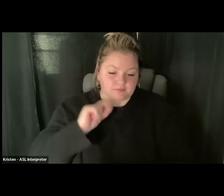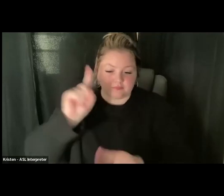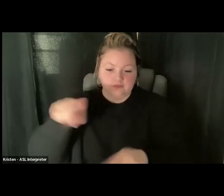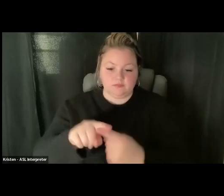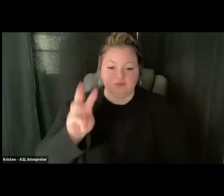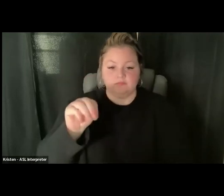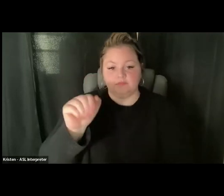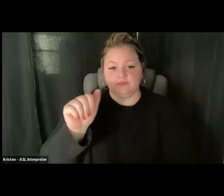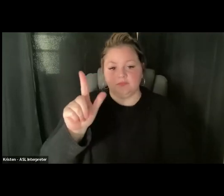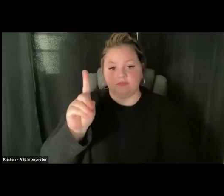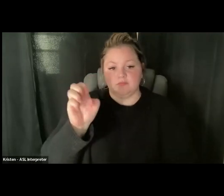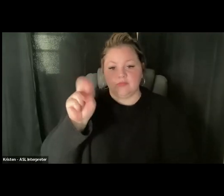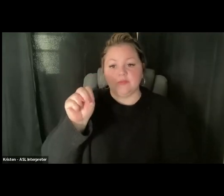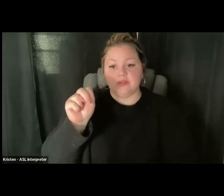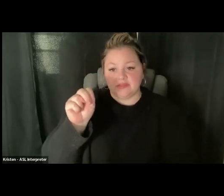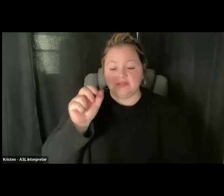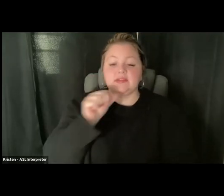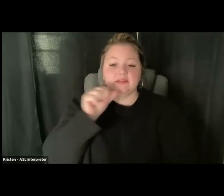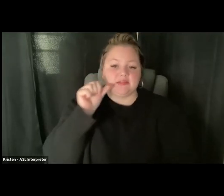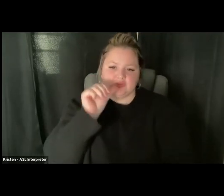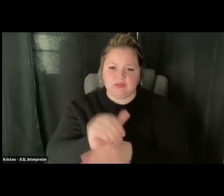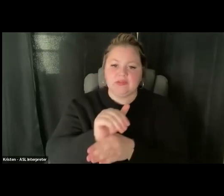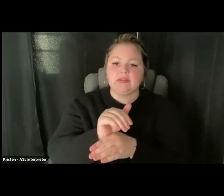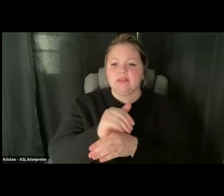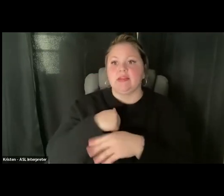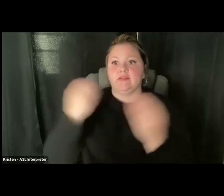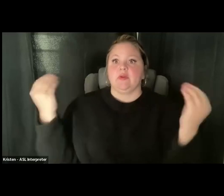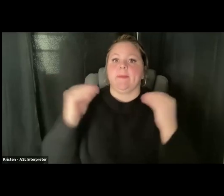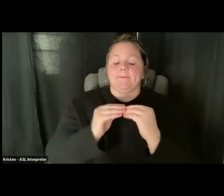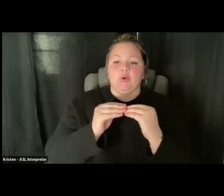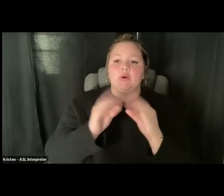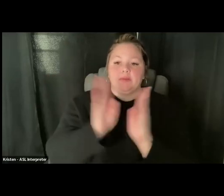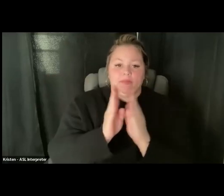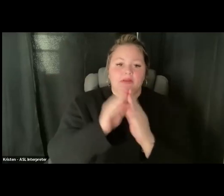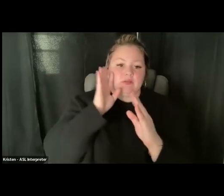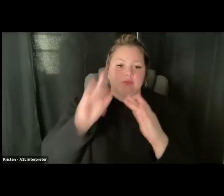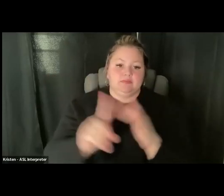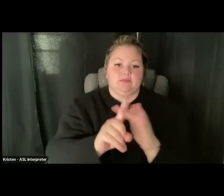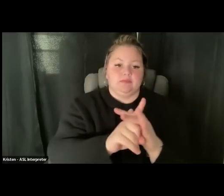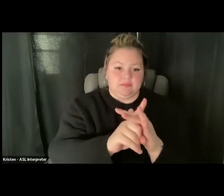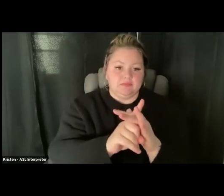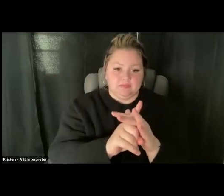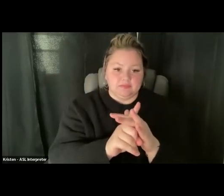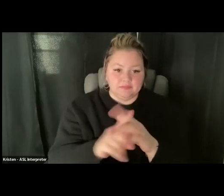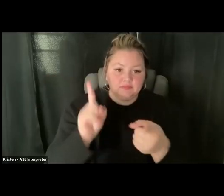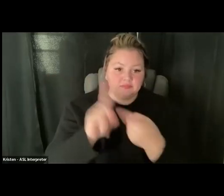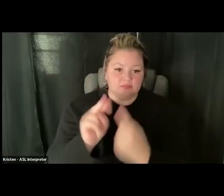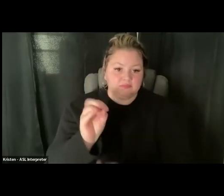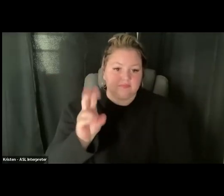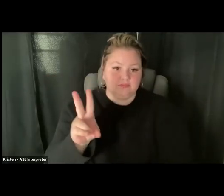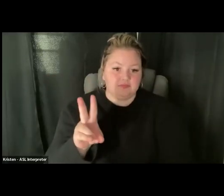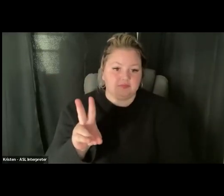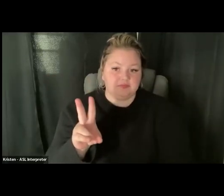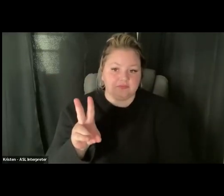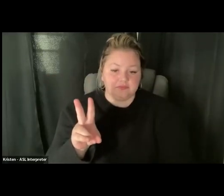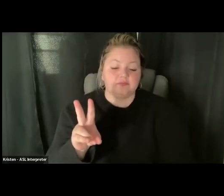and I have many more coming up prior to the November election, where many of you, I'm sure, are involved at many levels with the